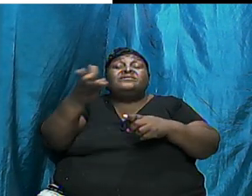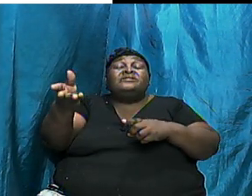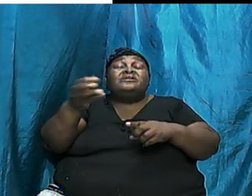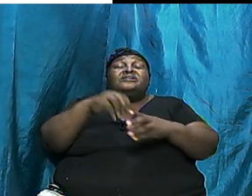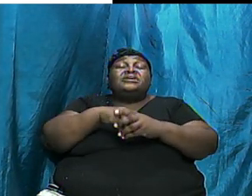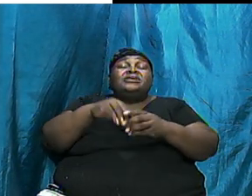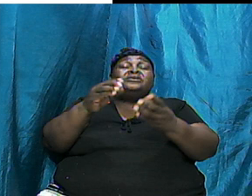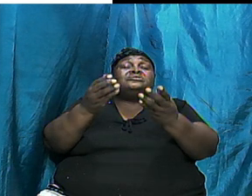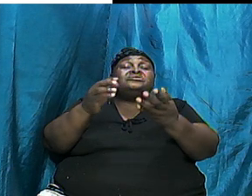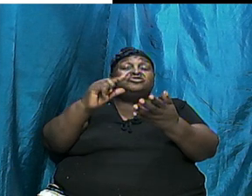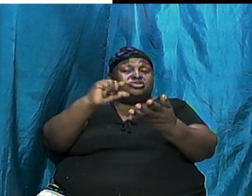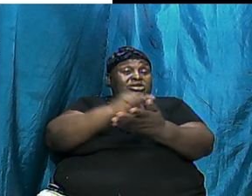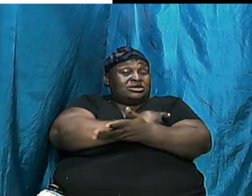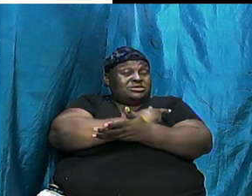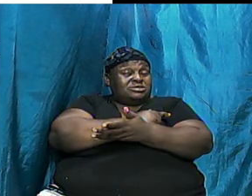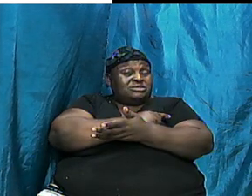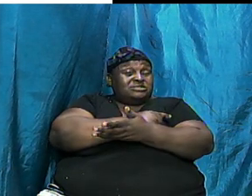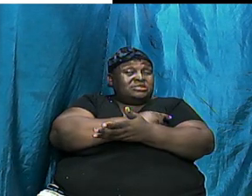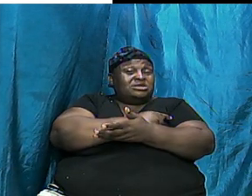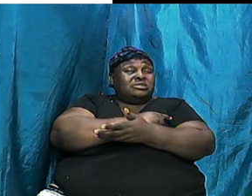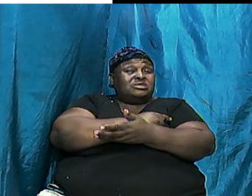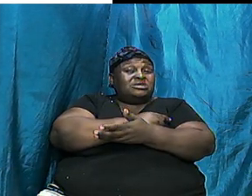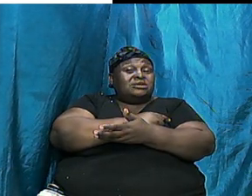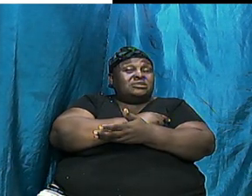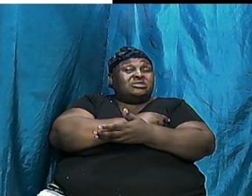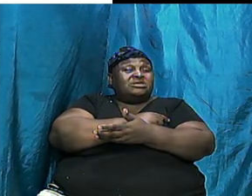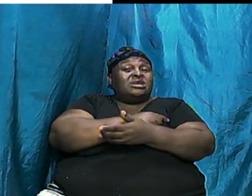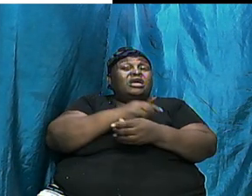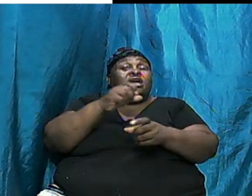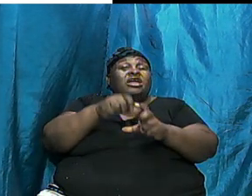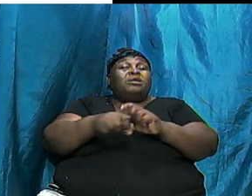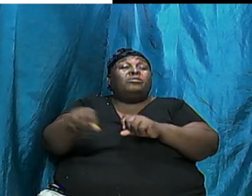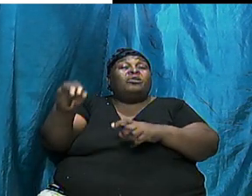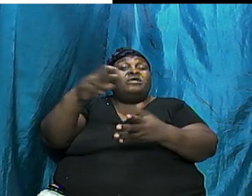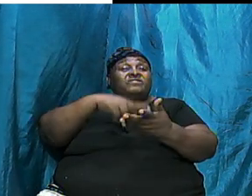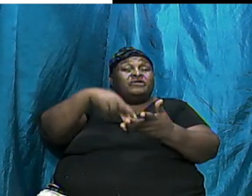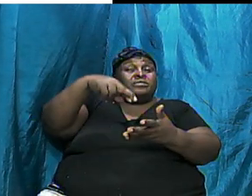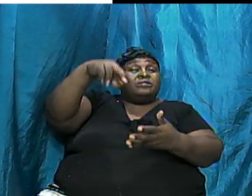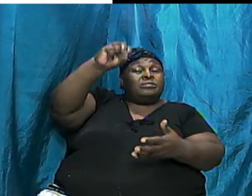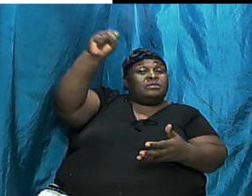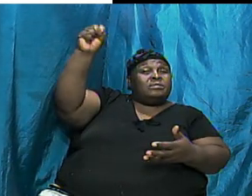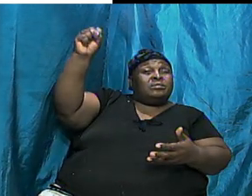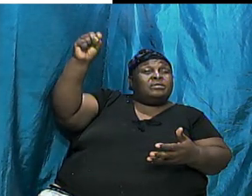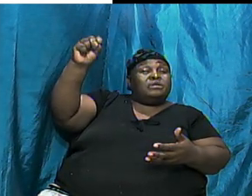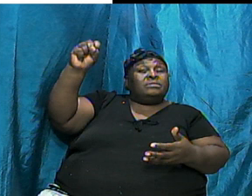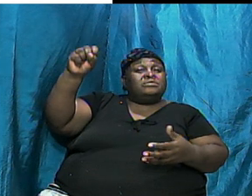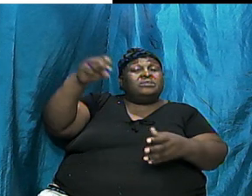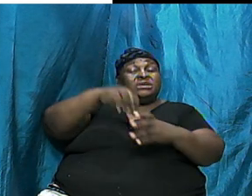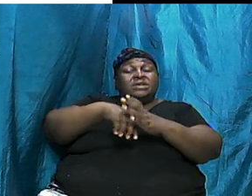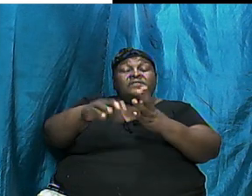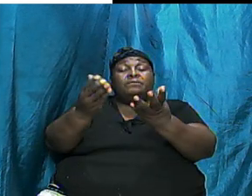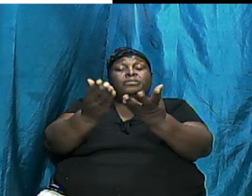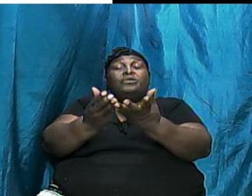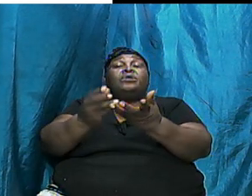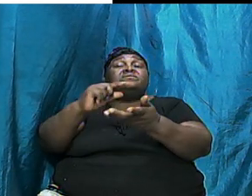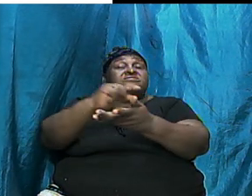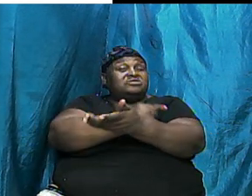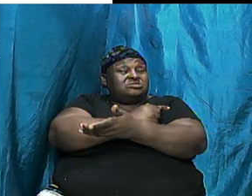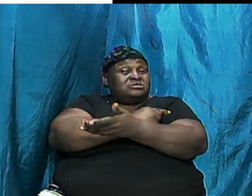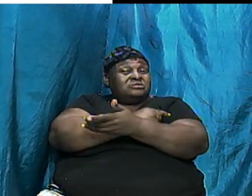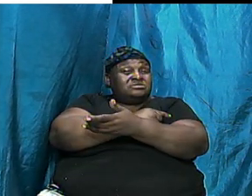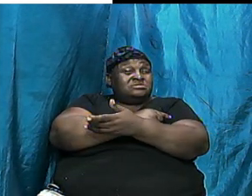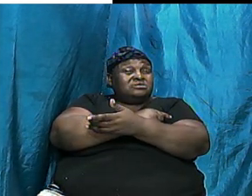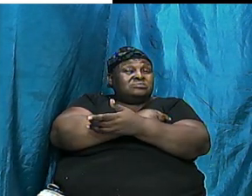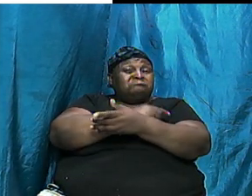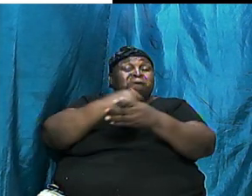type of the church being raptured in the book of Genesis. Brothers and sisters, I am telling